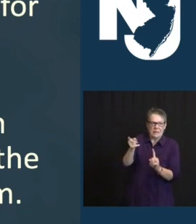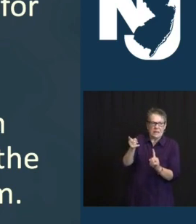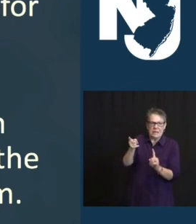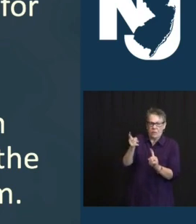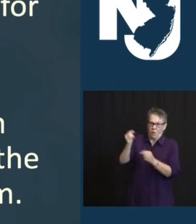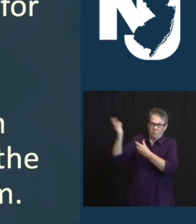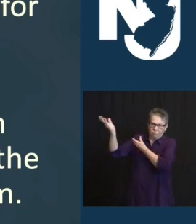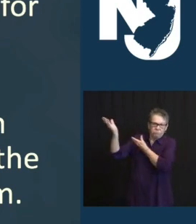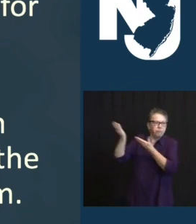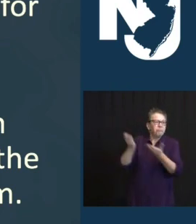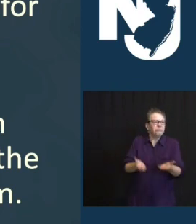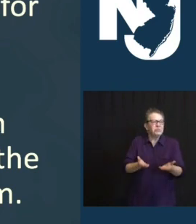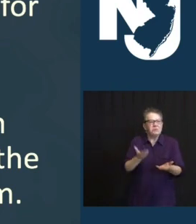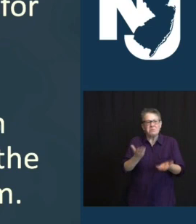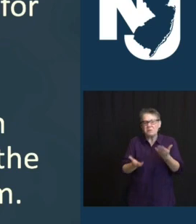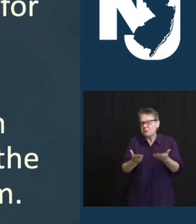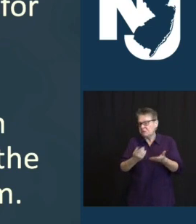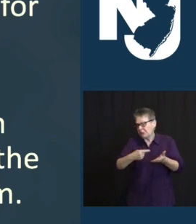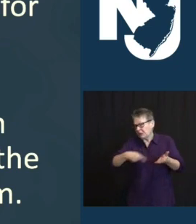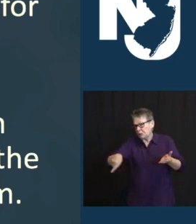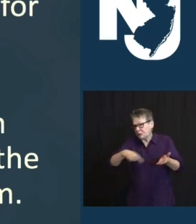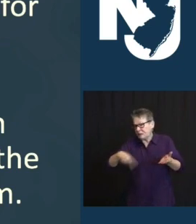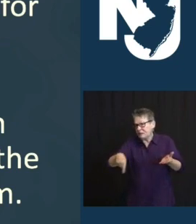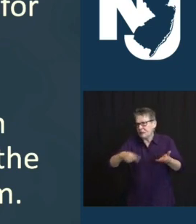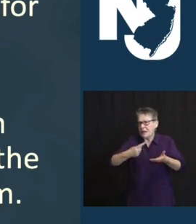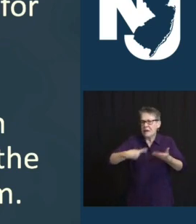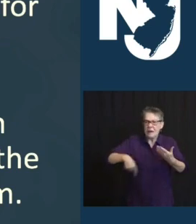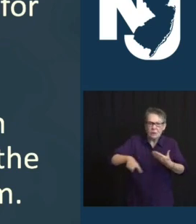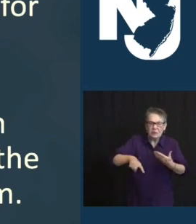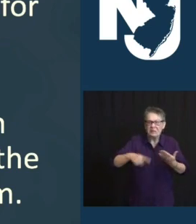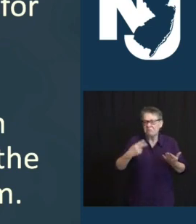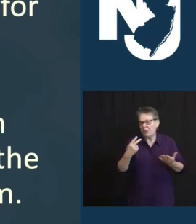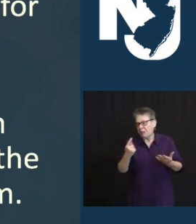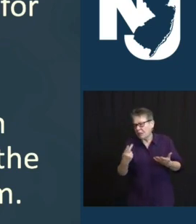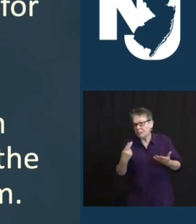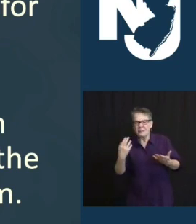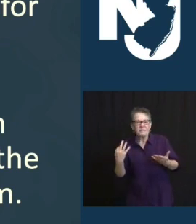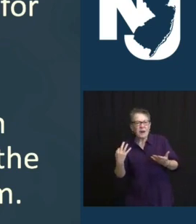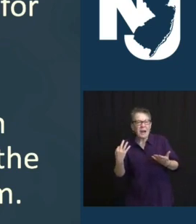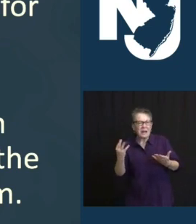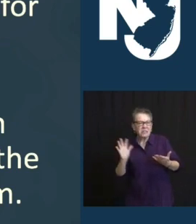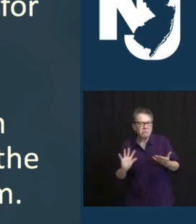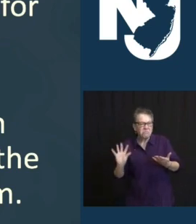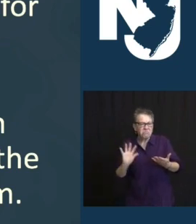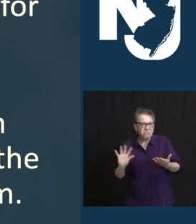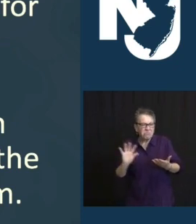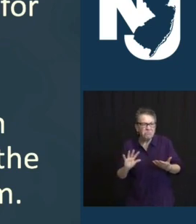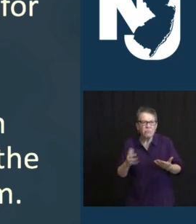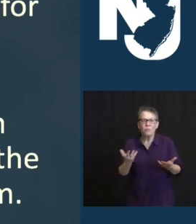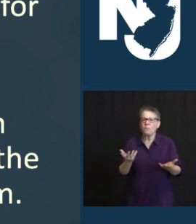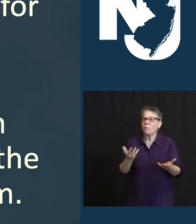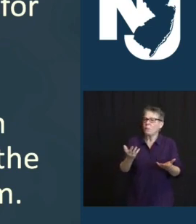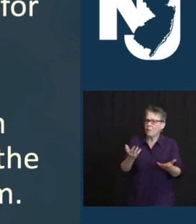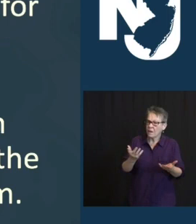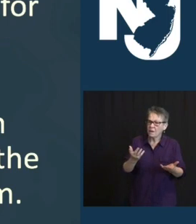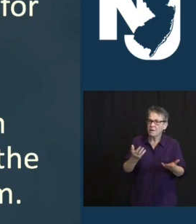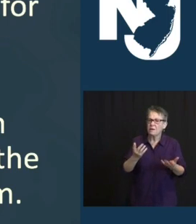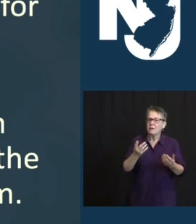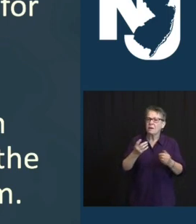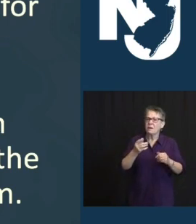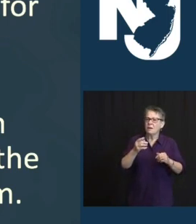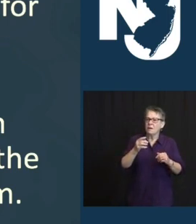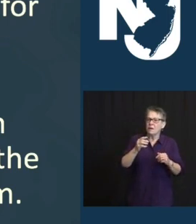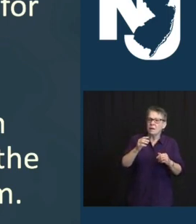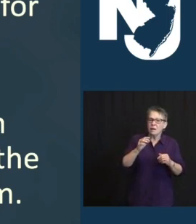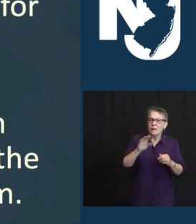LATE WEEK IS THE CURRENT SENSE. WE DO NOT, AND THIS IS AN IMPORTANT POINT, WE DO NOT HAVE ANY CLARITY ON WHAT THE NEXT